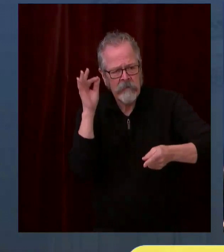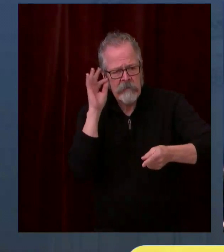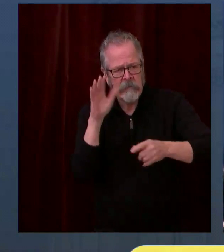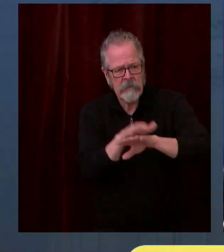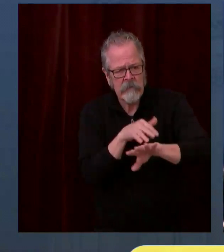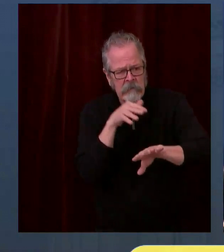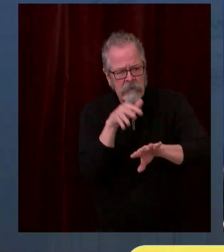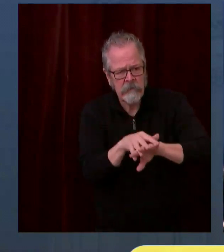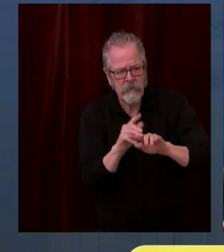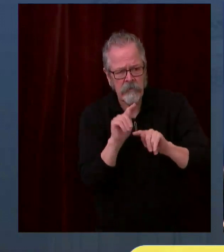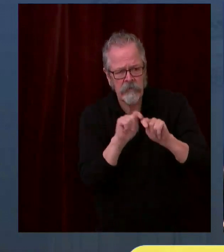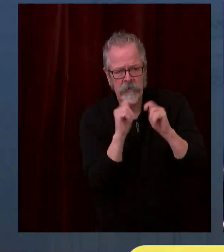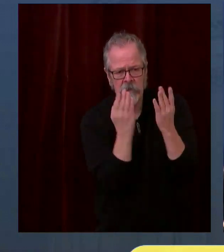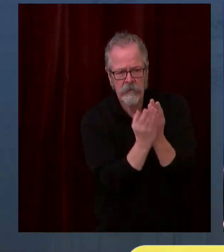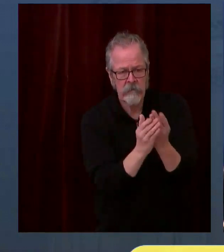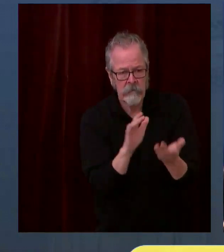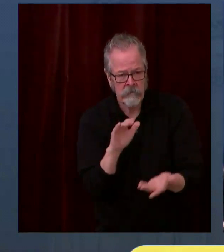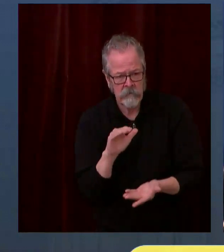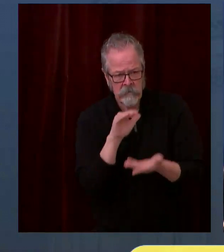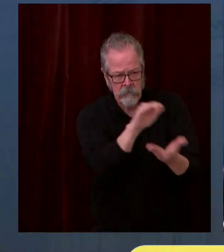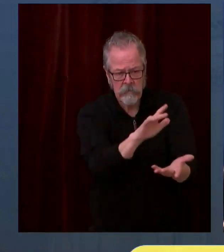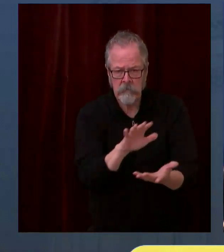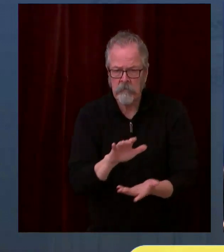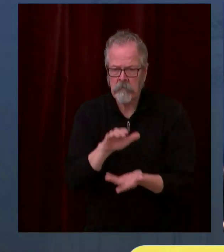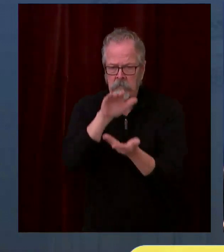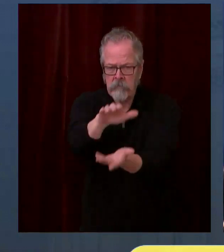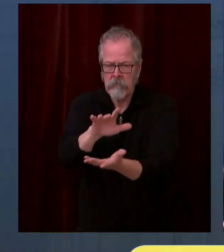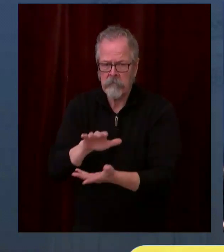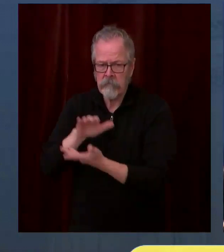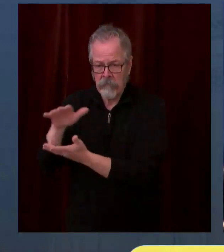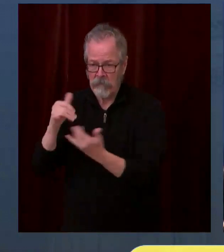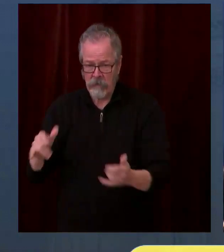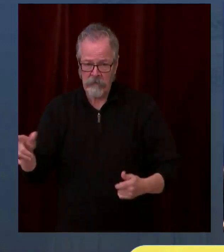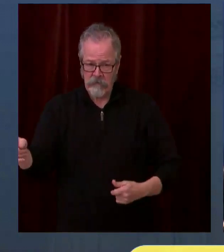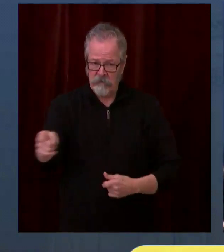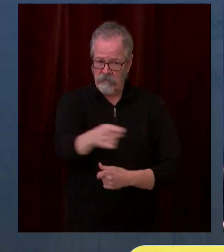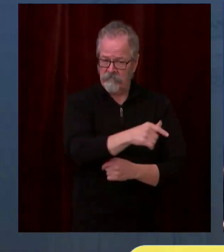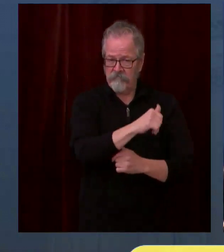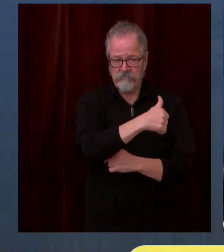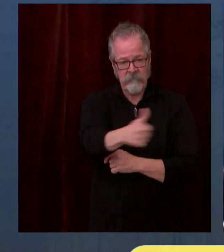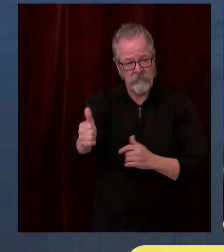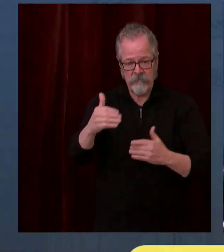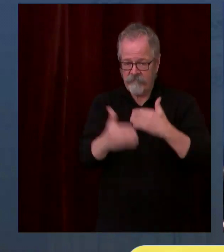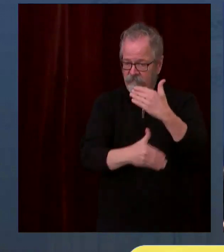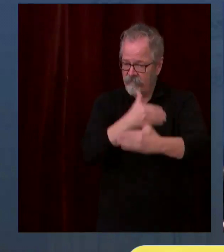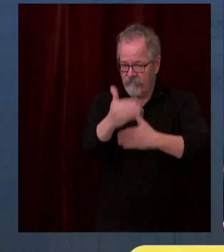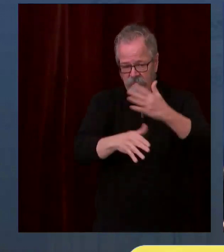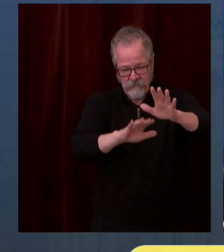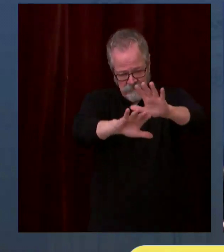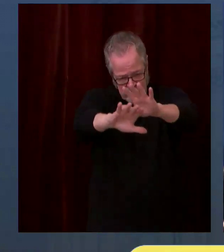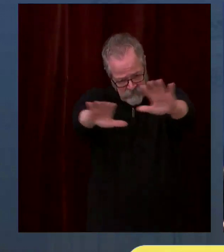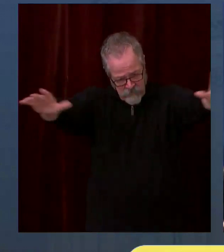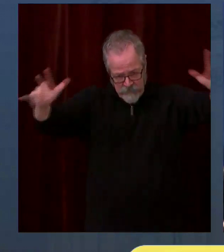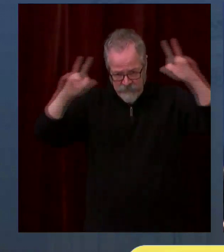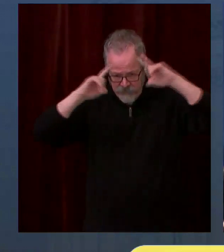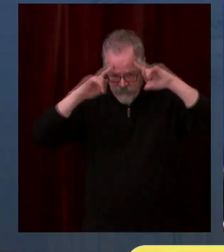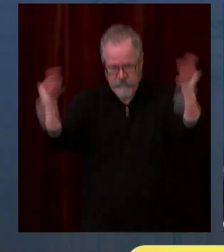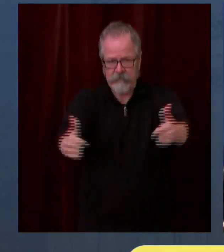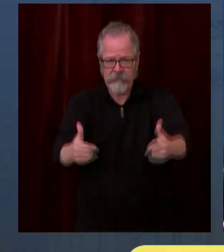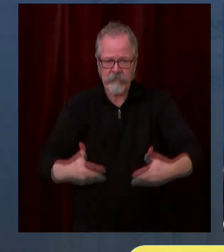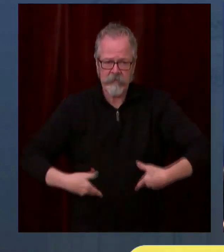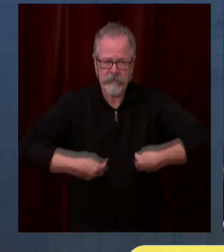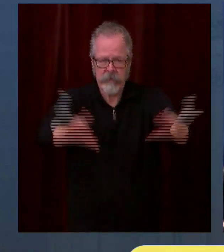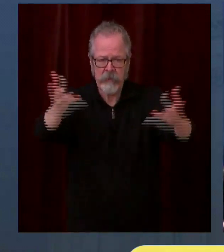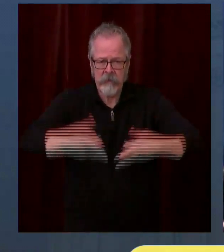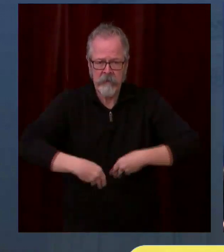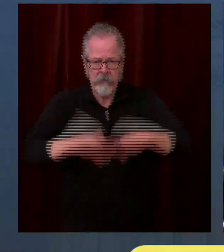vaccine actually to be delivered. So starting today, we will have a requirement that 95